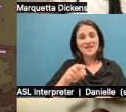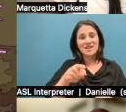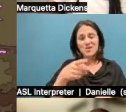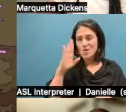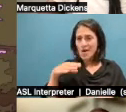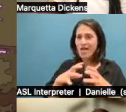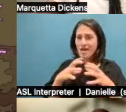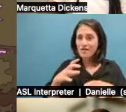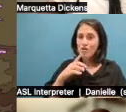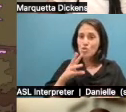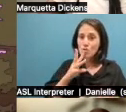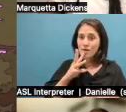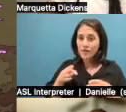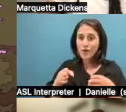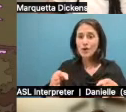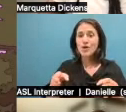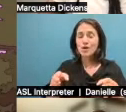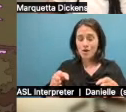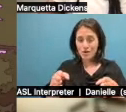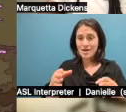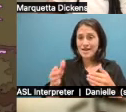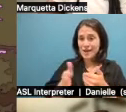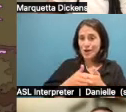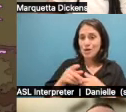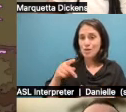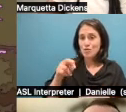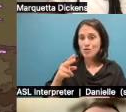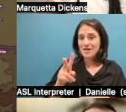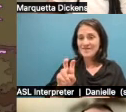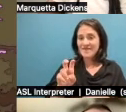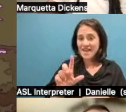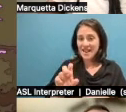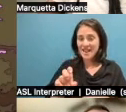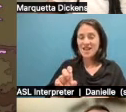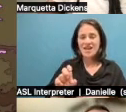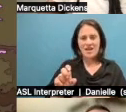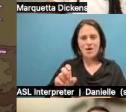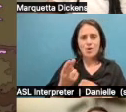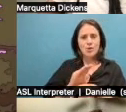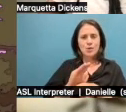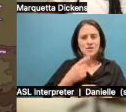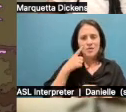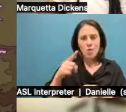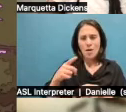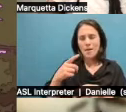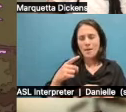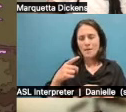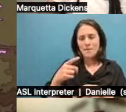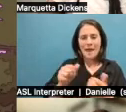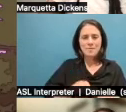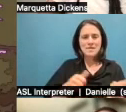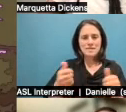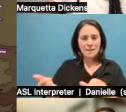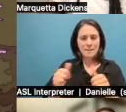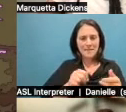Princeville were used as baptismal spots. Um, and, you know, we drew, we had her draw, um, some of these extinct whales sort of swimming over this